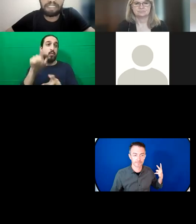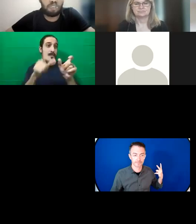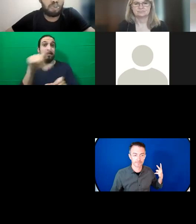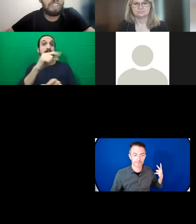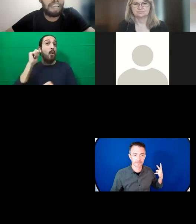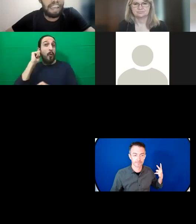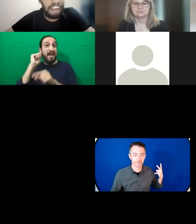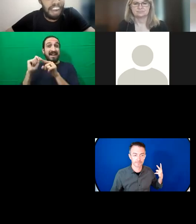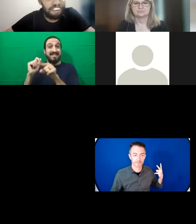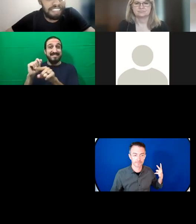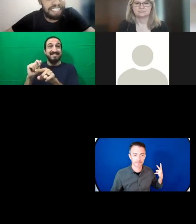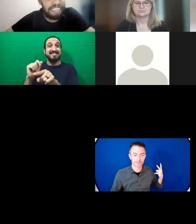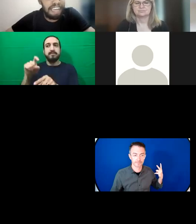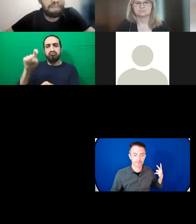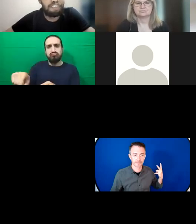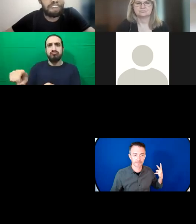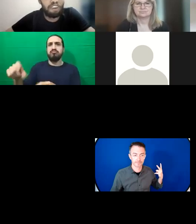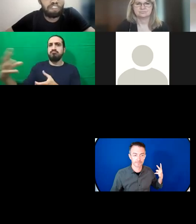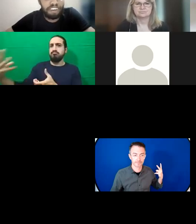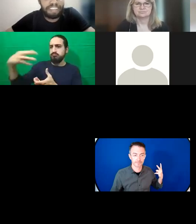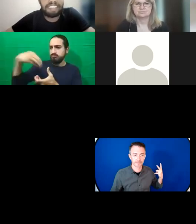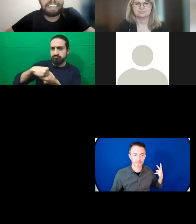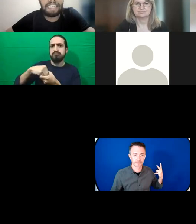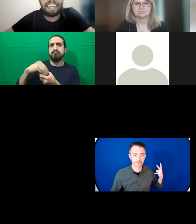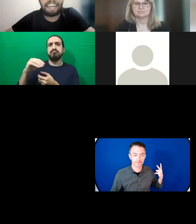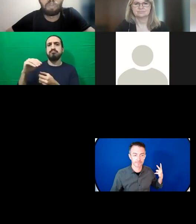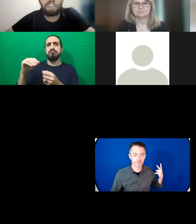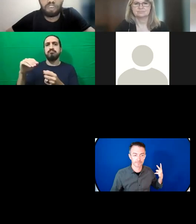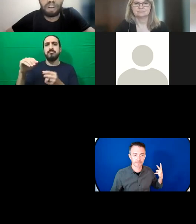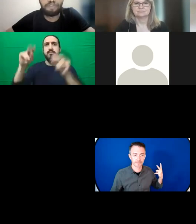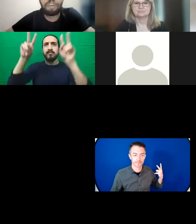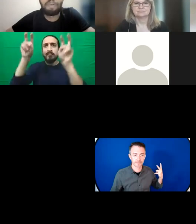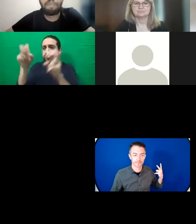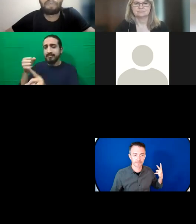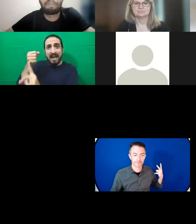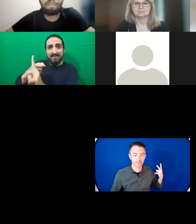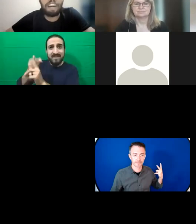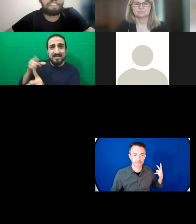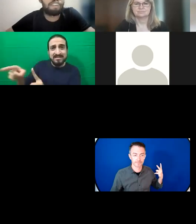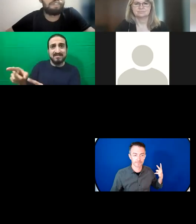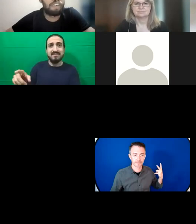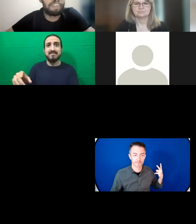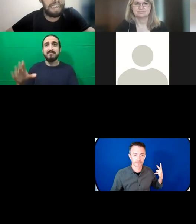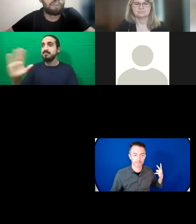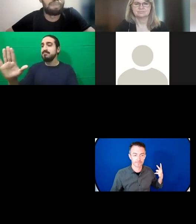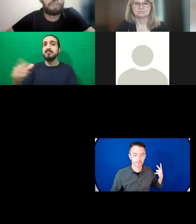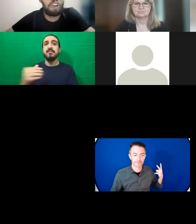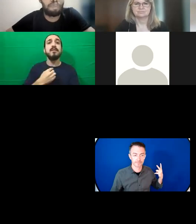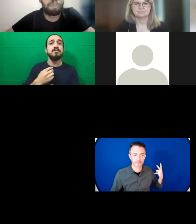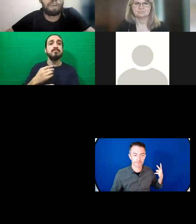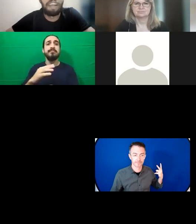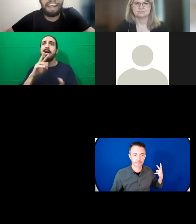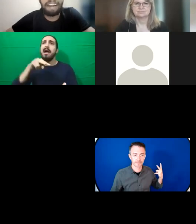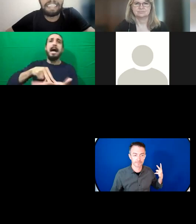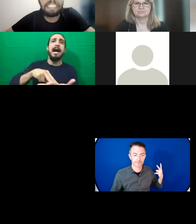climate change issues and advocacy and give young voice in national and global forums provide a platform for dialogue between